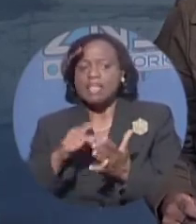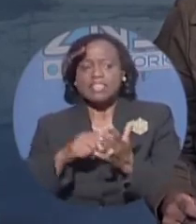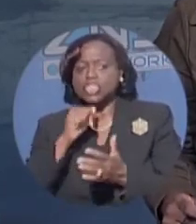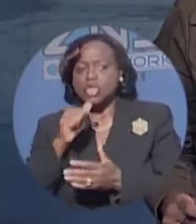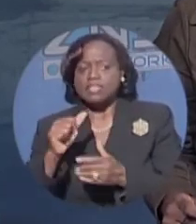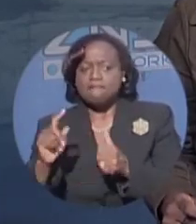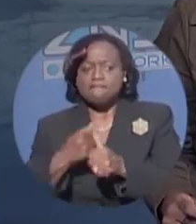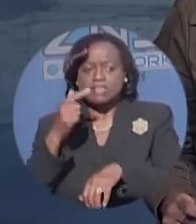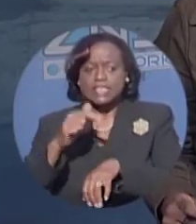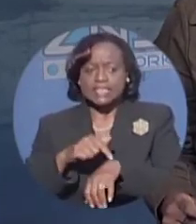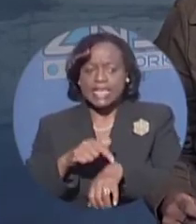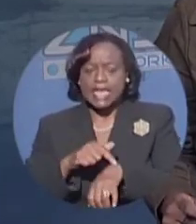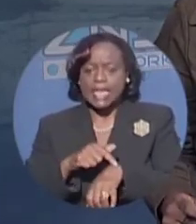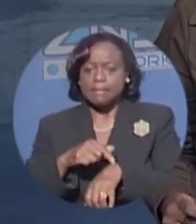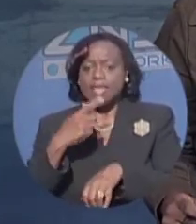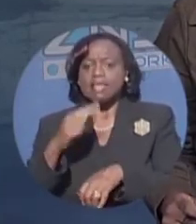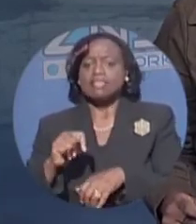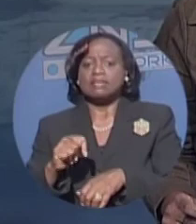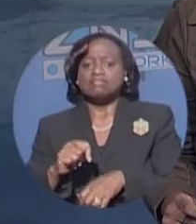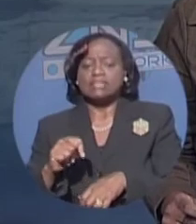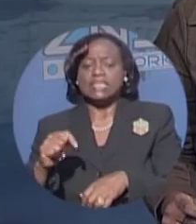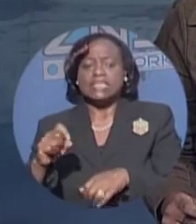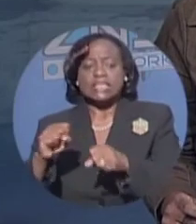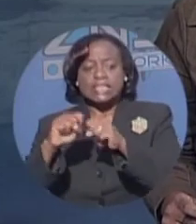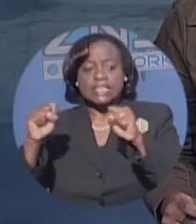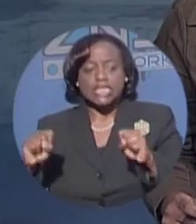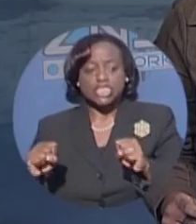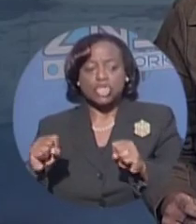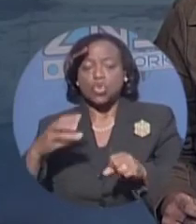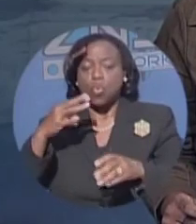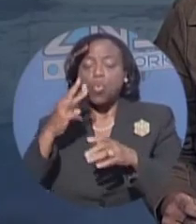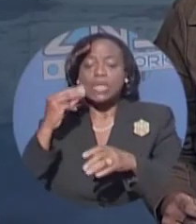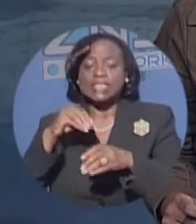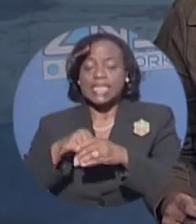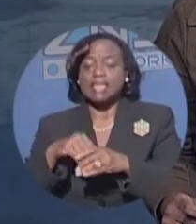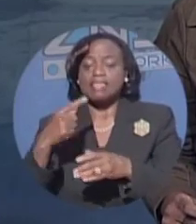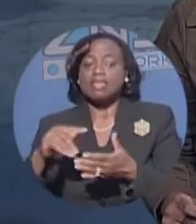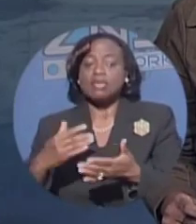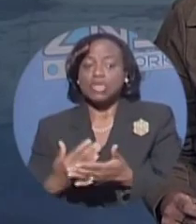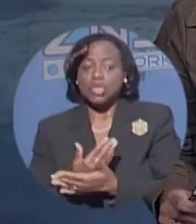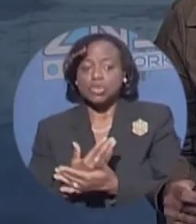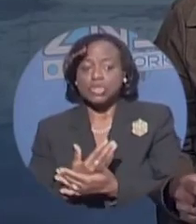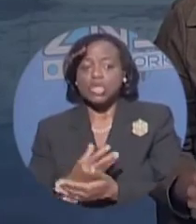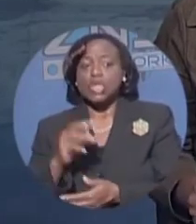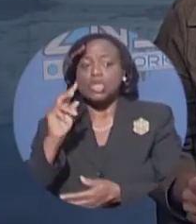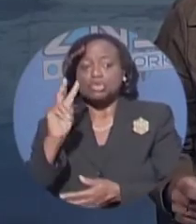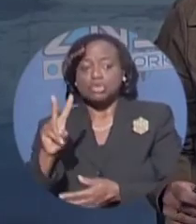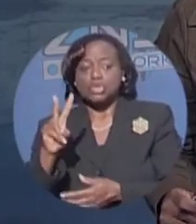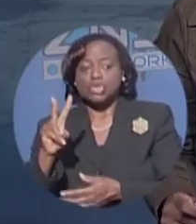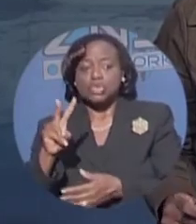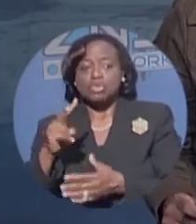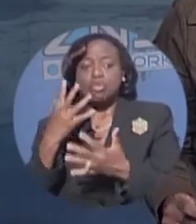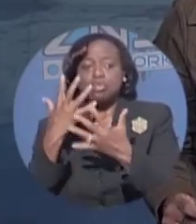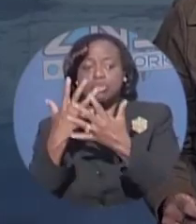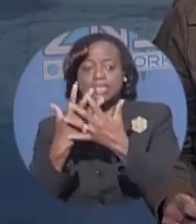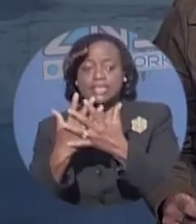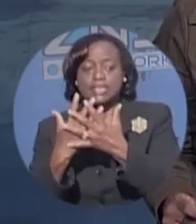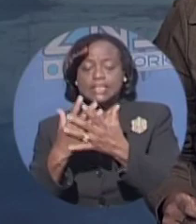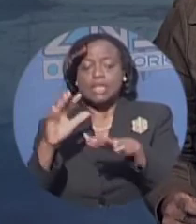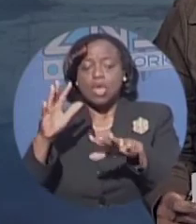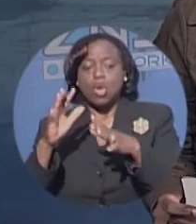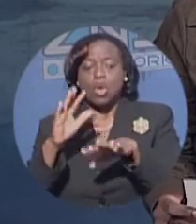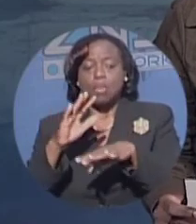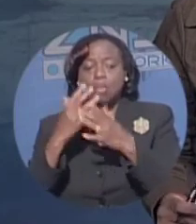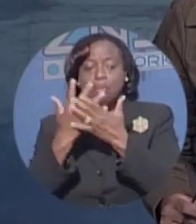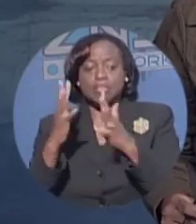first time the station has been in the news. You will remember two recent occasions where prisoners on work release apparently just walked away from the compound and another